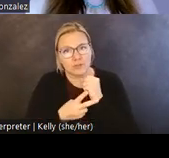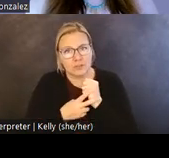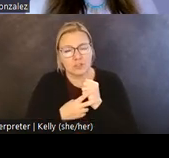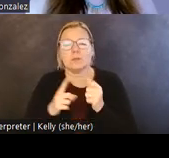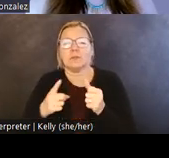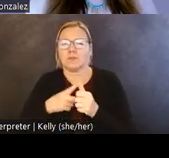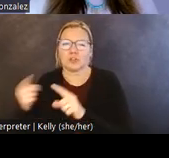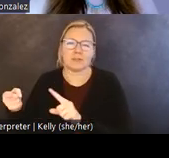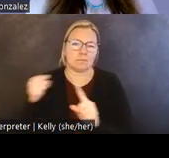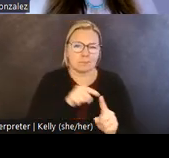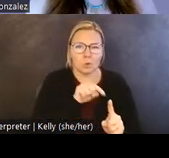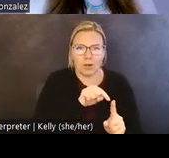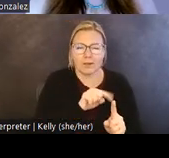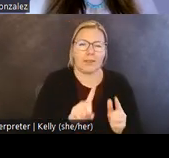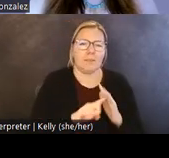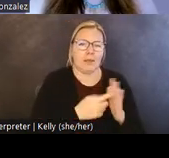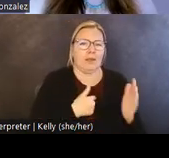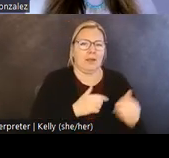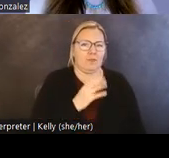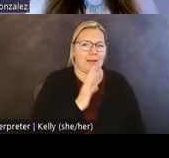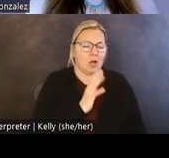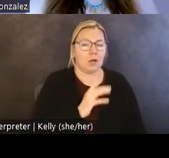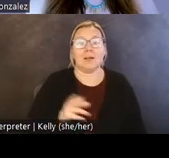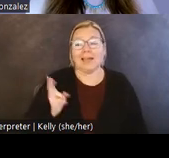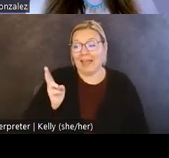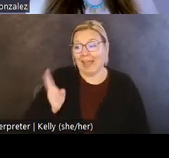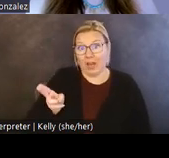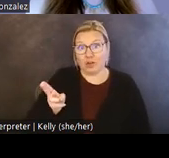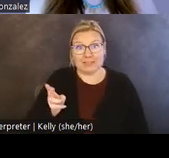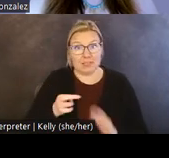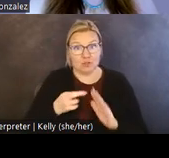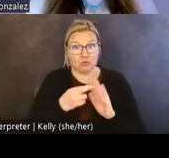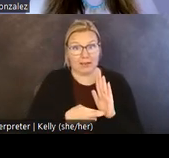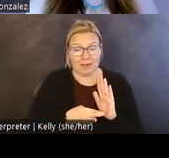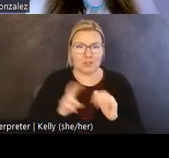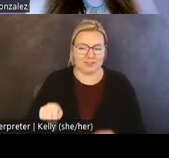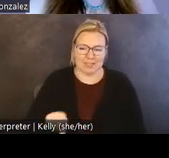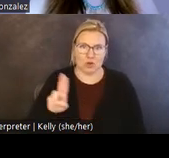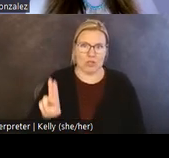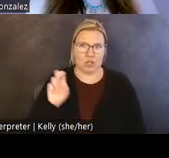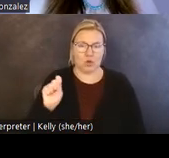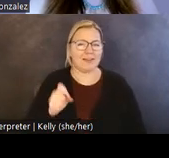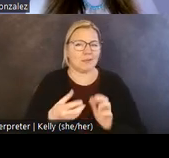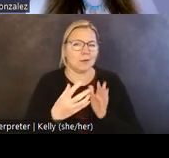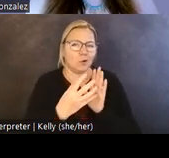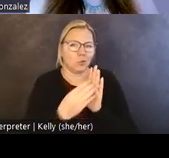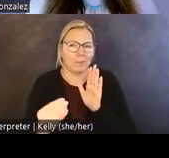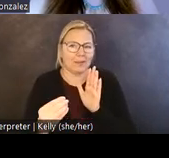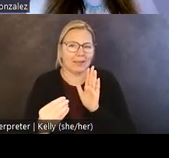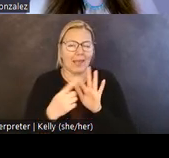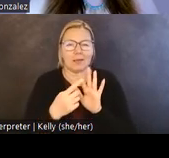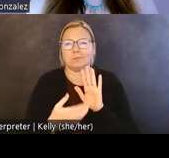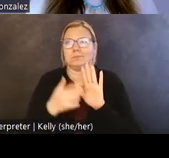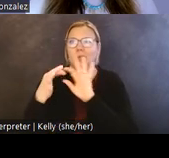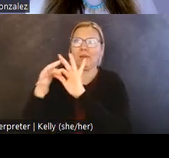that I made at the outset of my talk that heritage regulations in the US replicate the relations of settler colonialism.